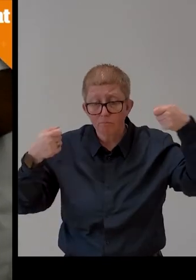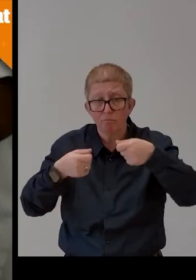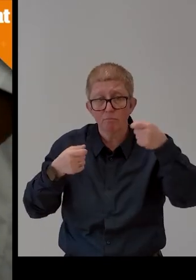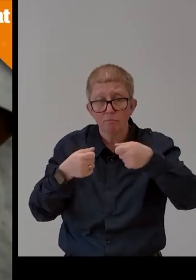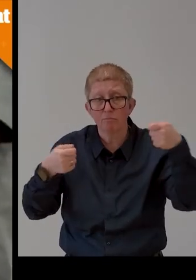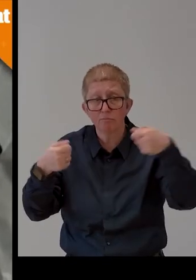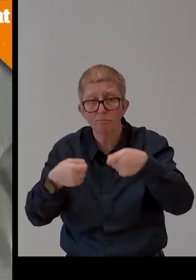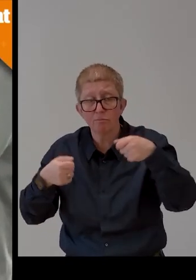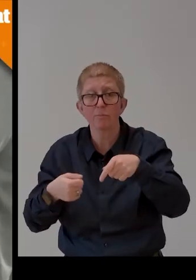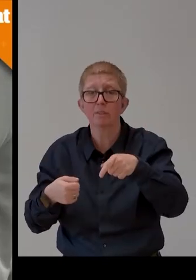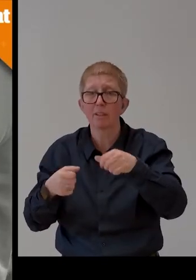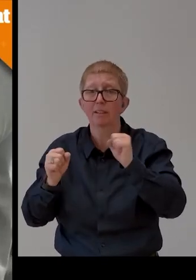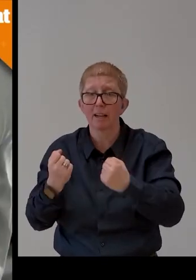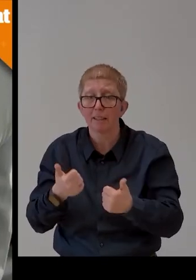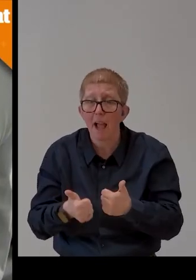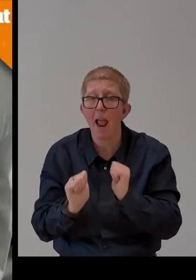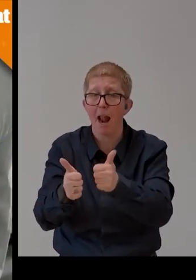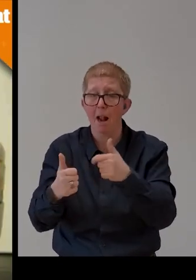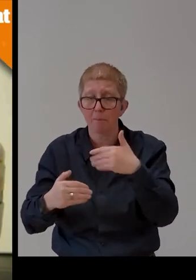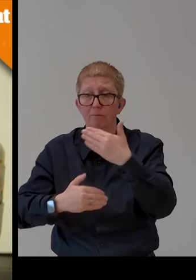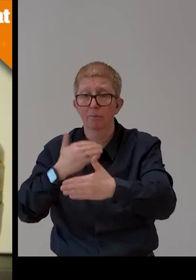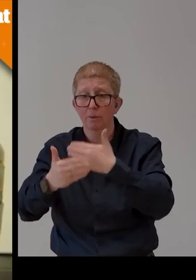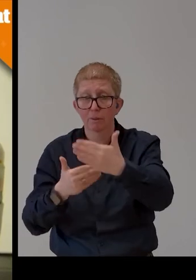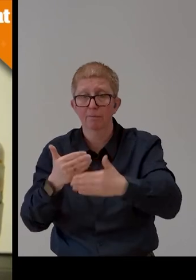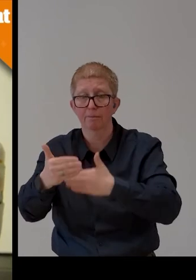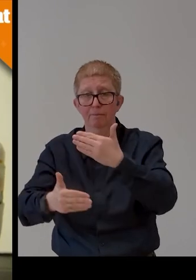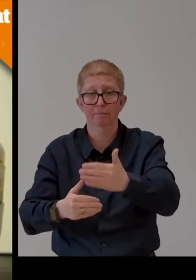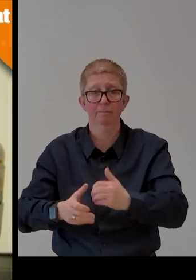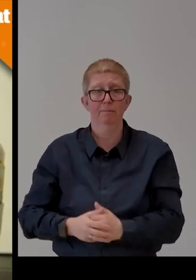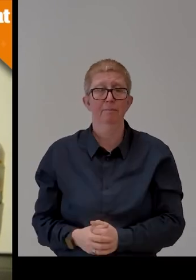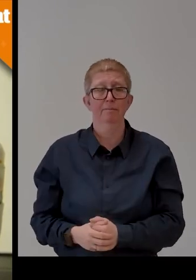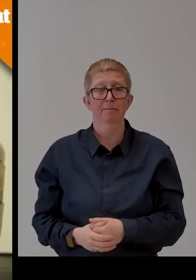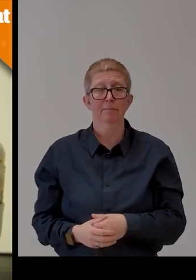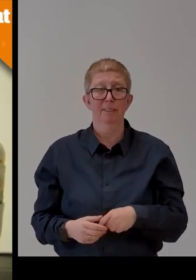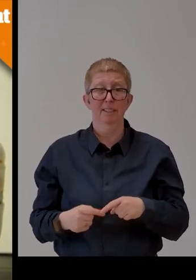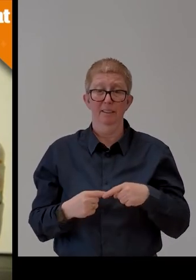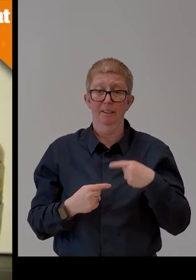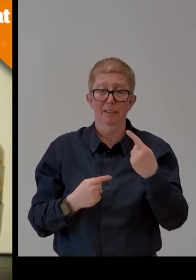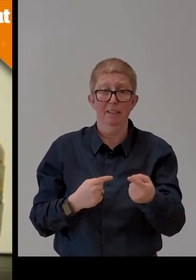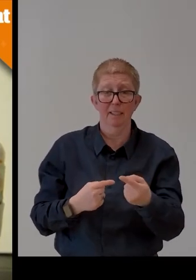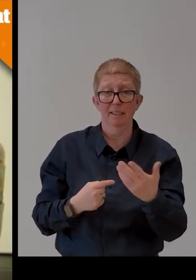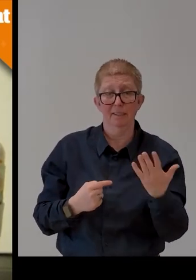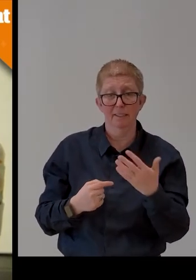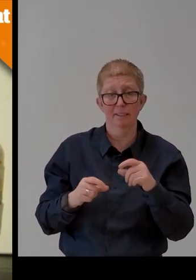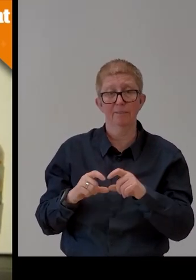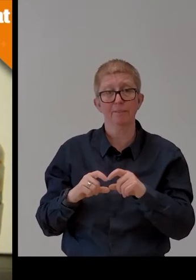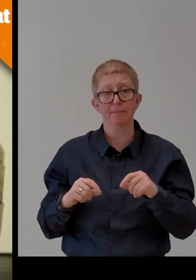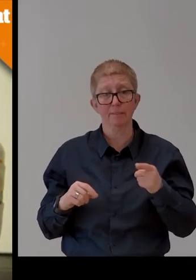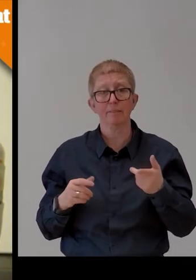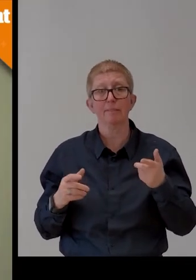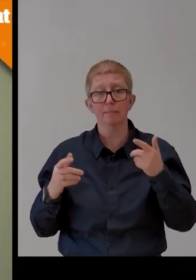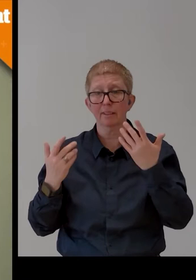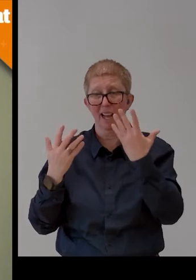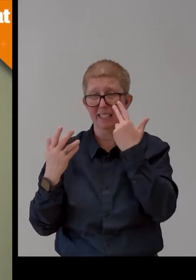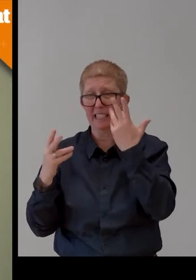like those behind Jaipur foot running. Then the next insert while they're showing some hands. Jaipur